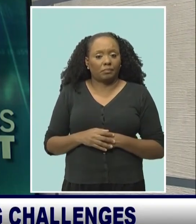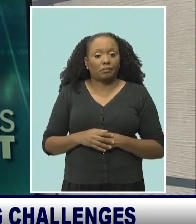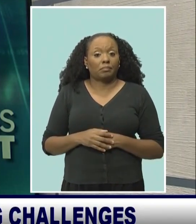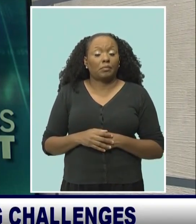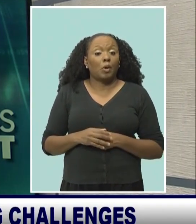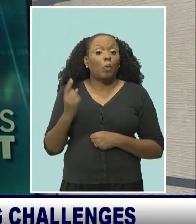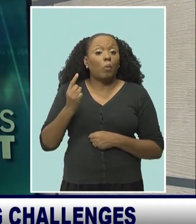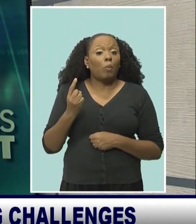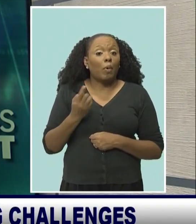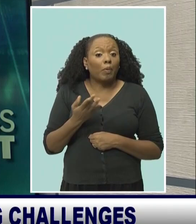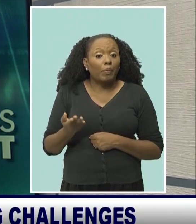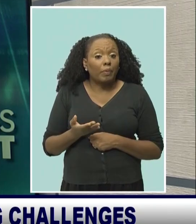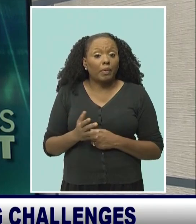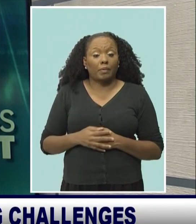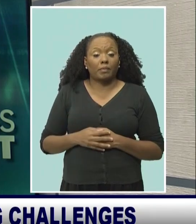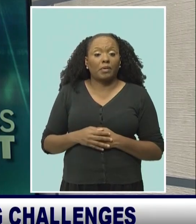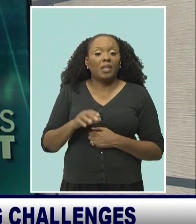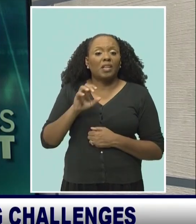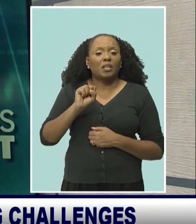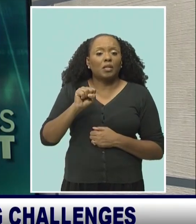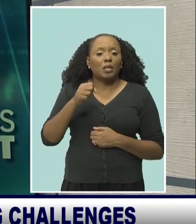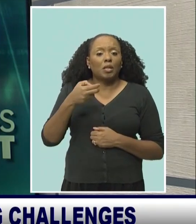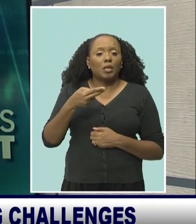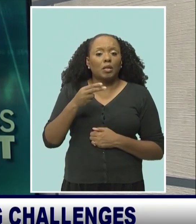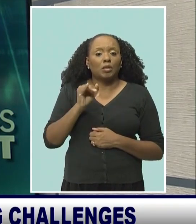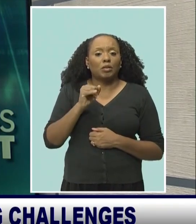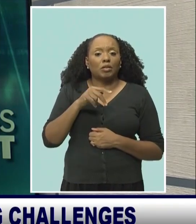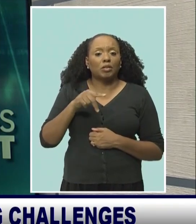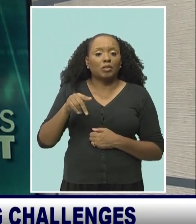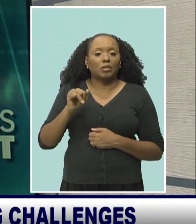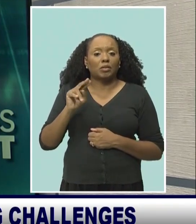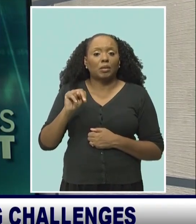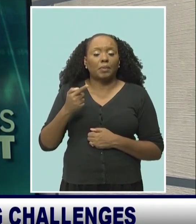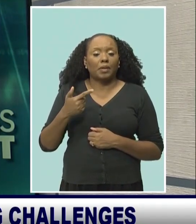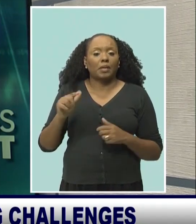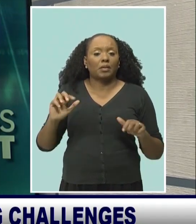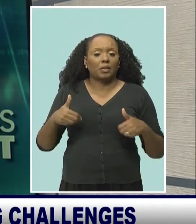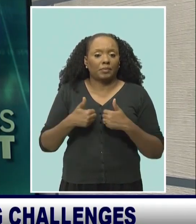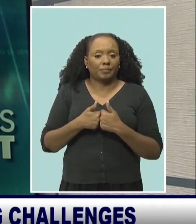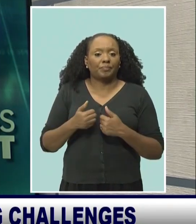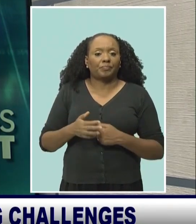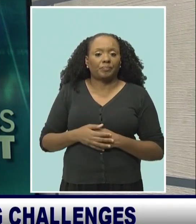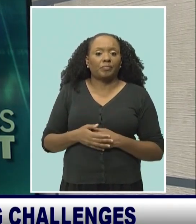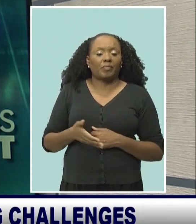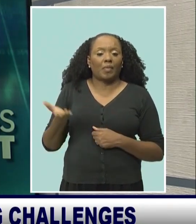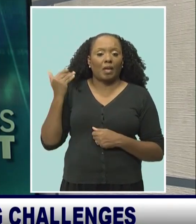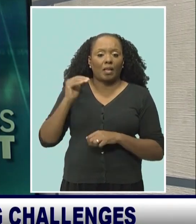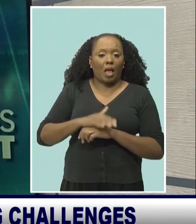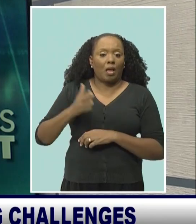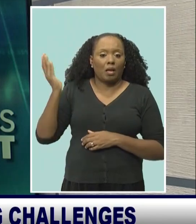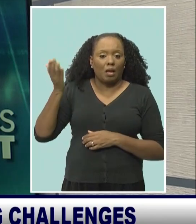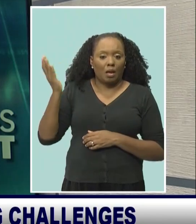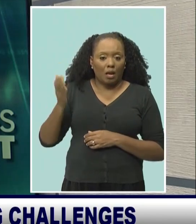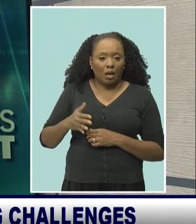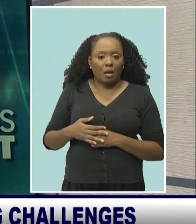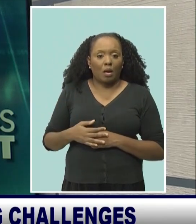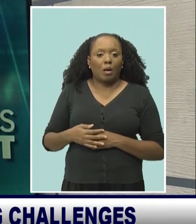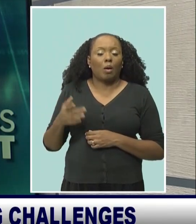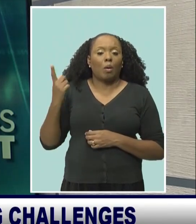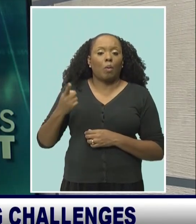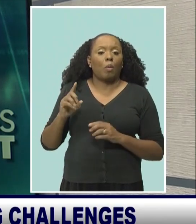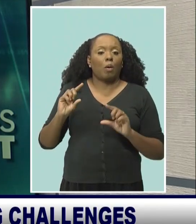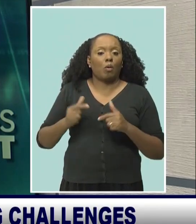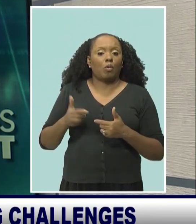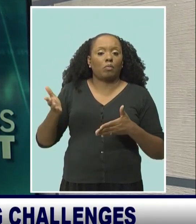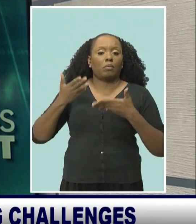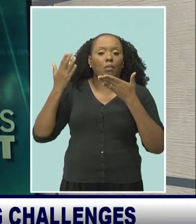minister was delivering remarks during a ceremony at the Watton Community Centre last night as Supreme Distributors presented football gear and equipment to